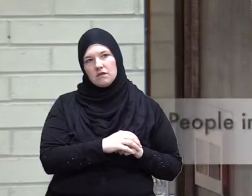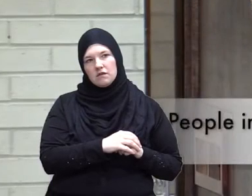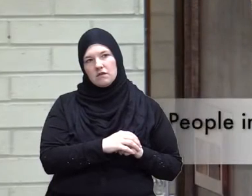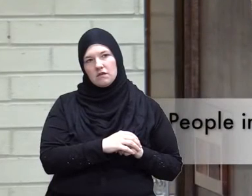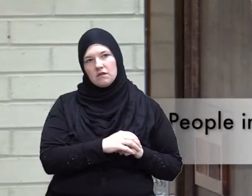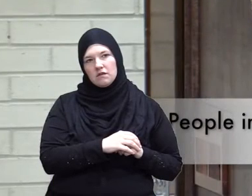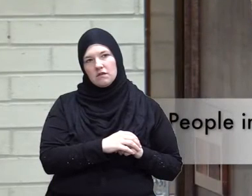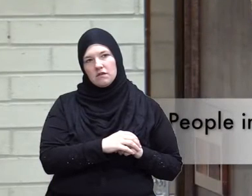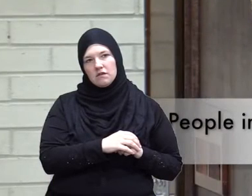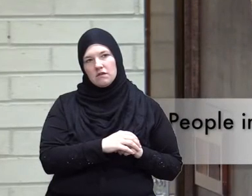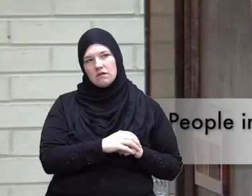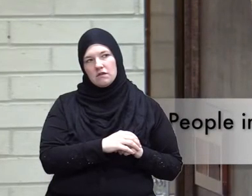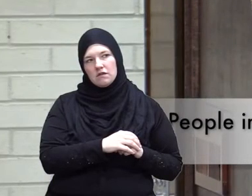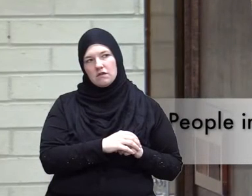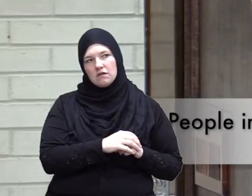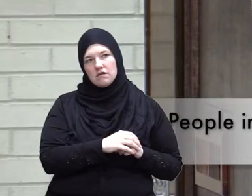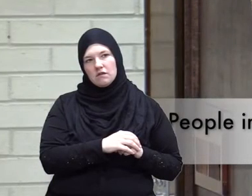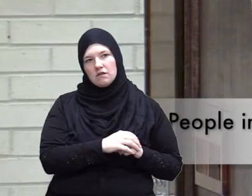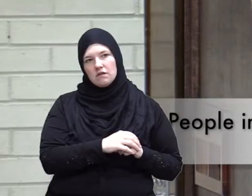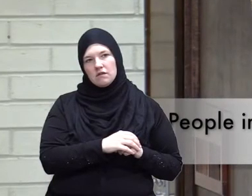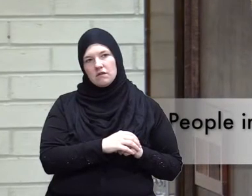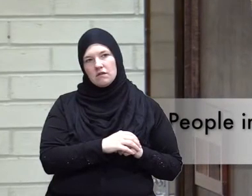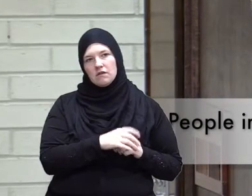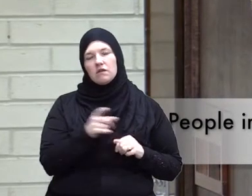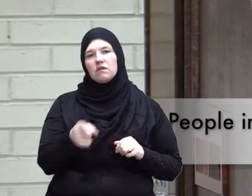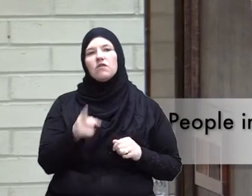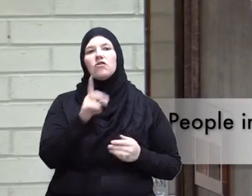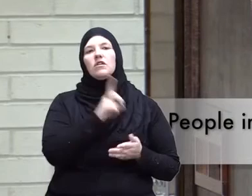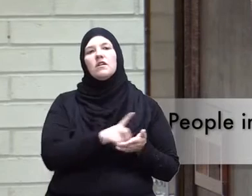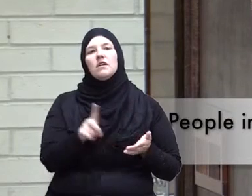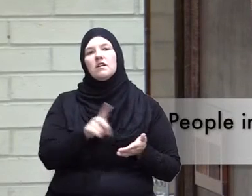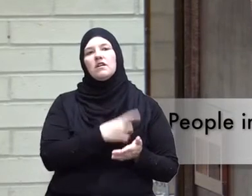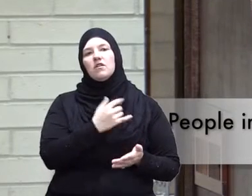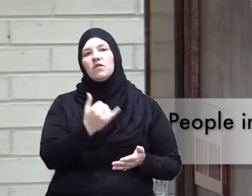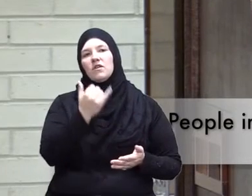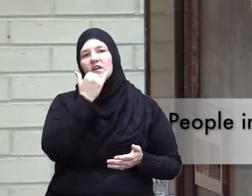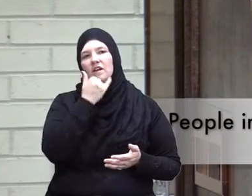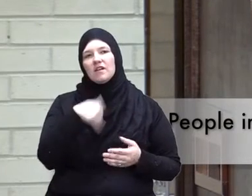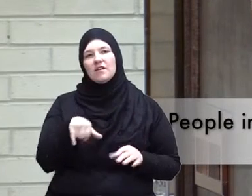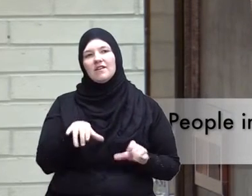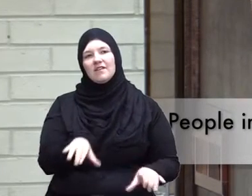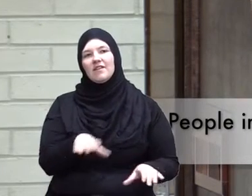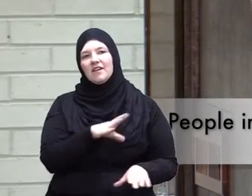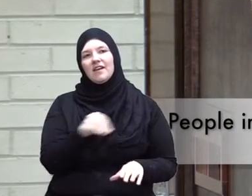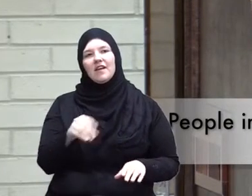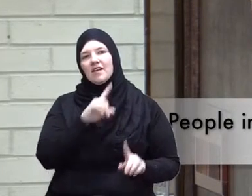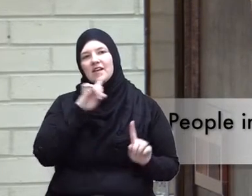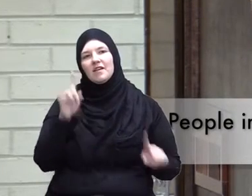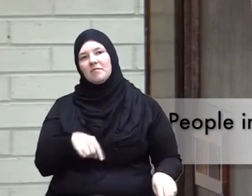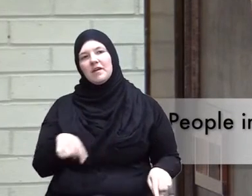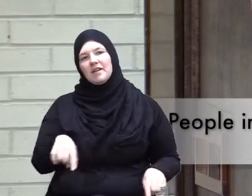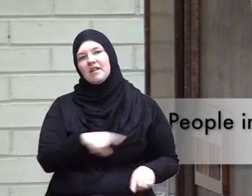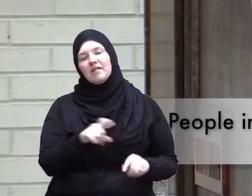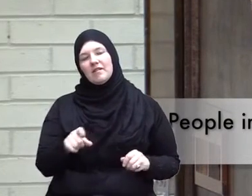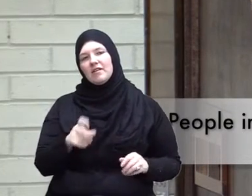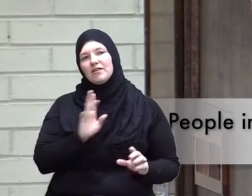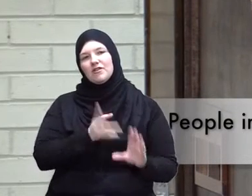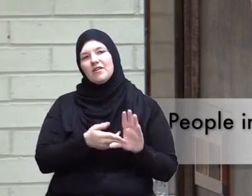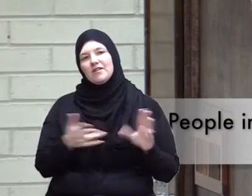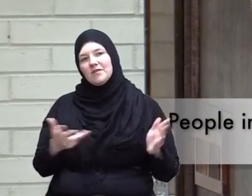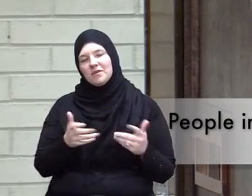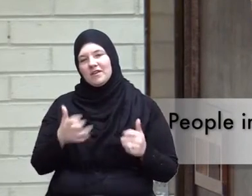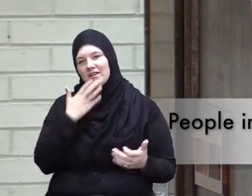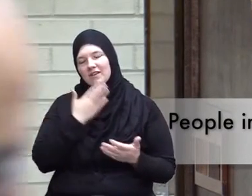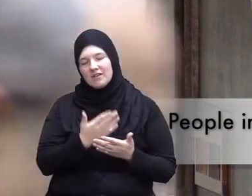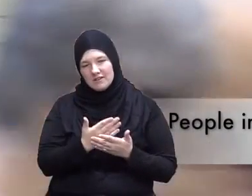Do you criticize people for the wrong they are doing and command them and enjoin them to do what is